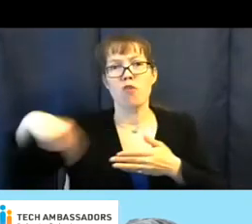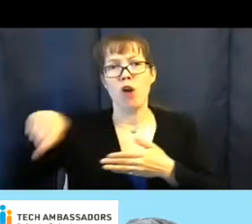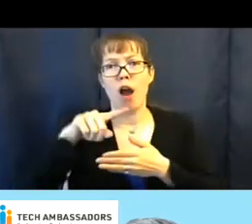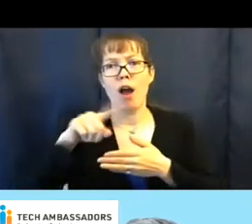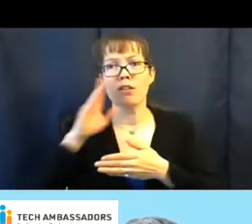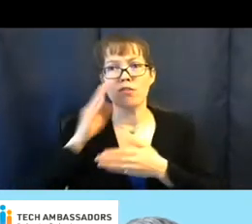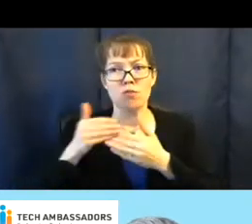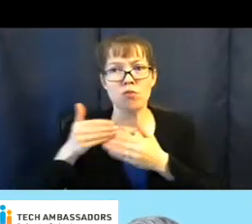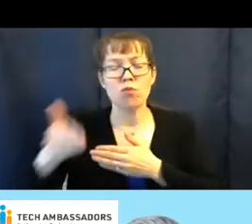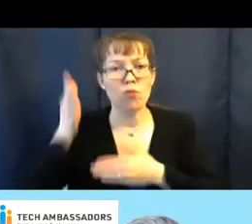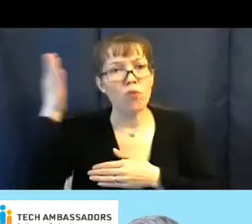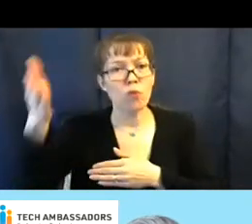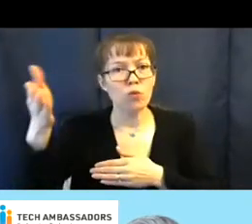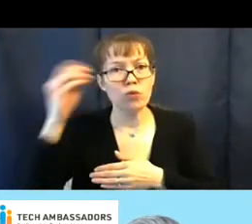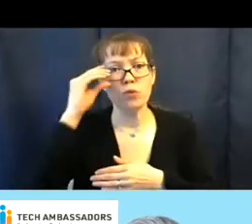forward.